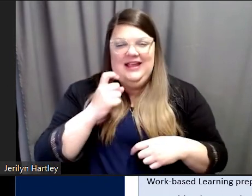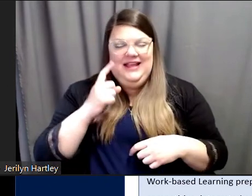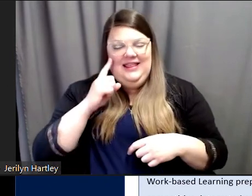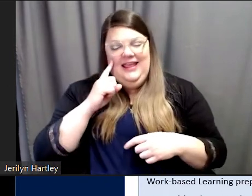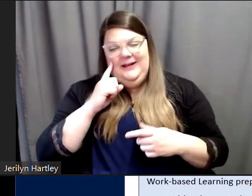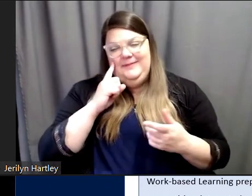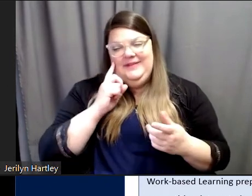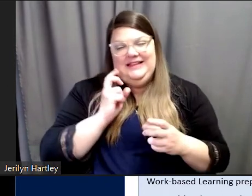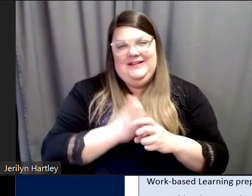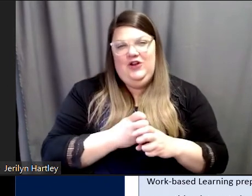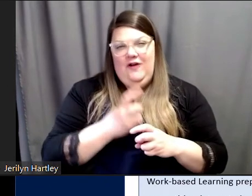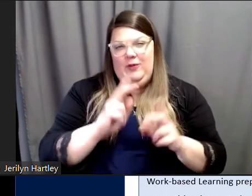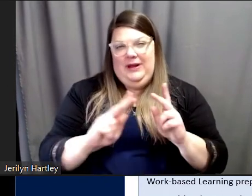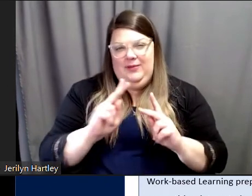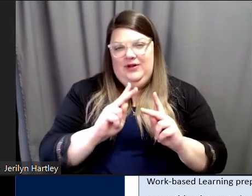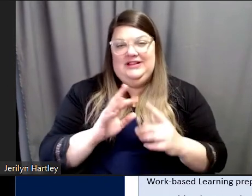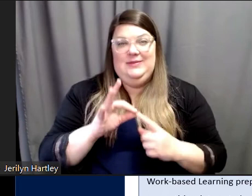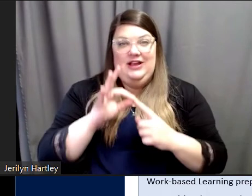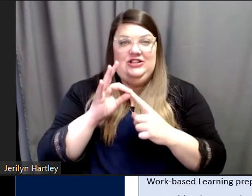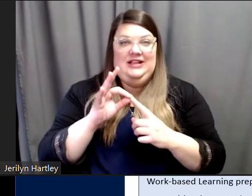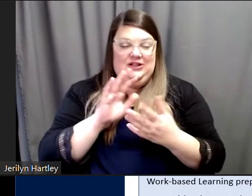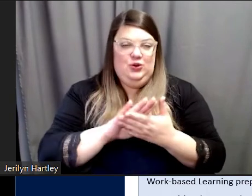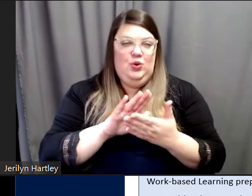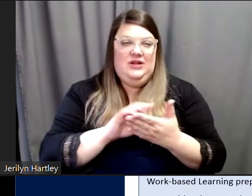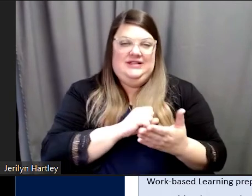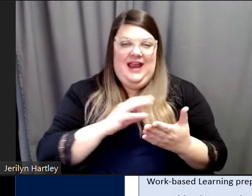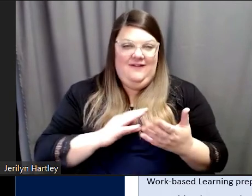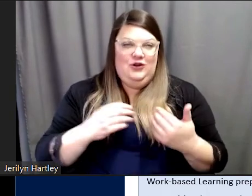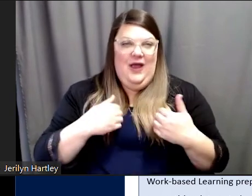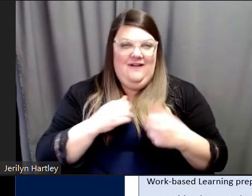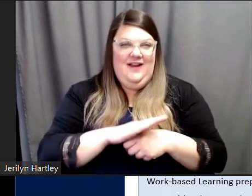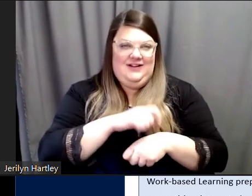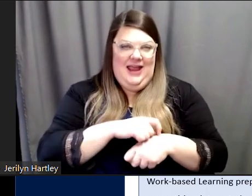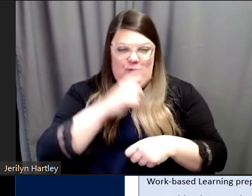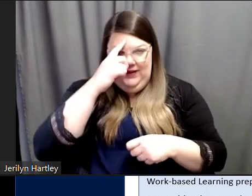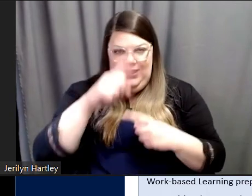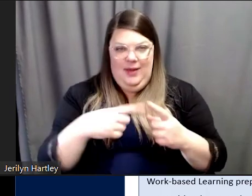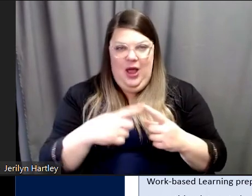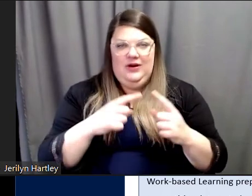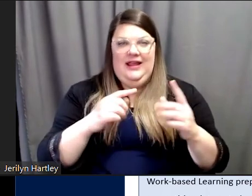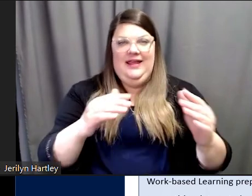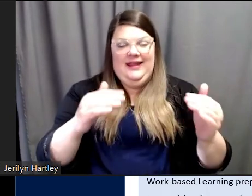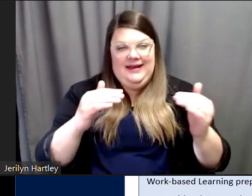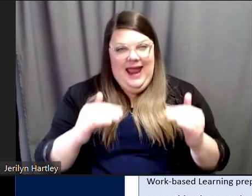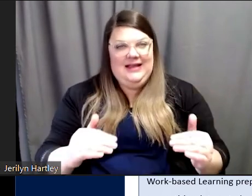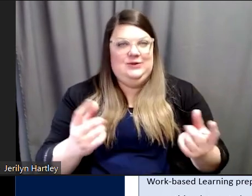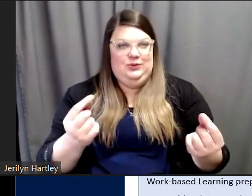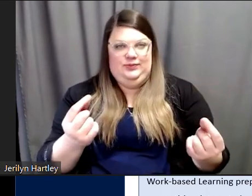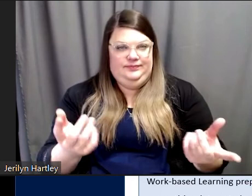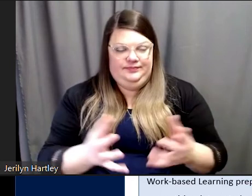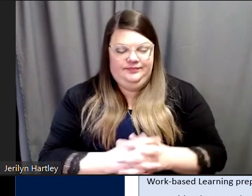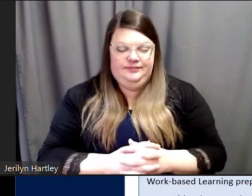difficult for people, especially school staff, to have time to think about the next steps. So,